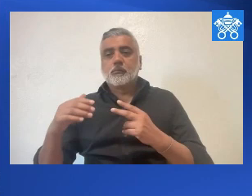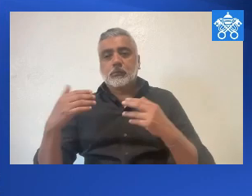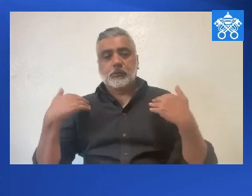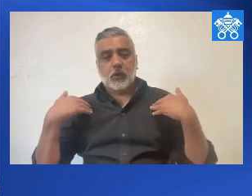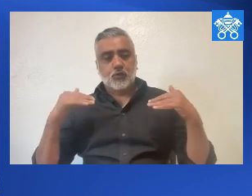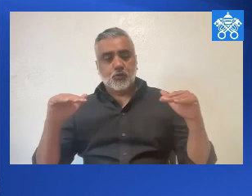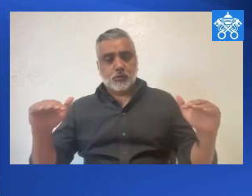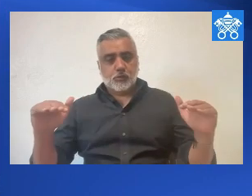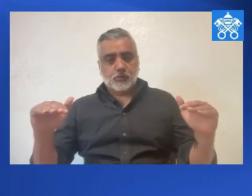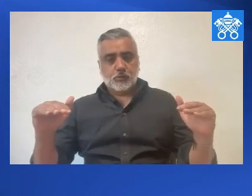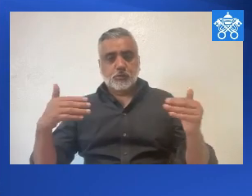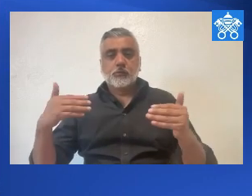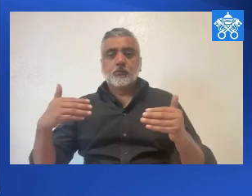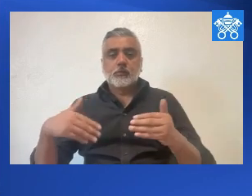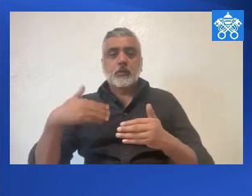recitation of the Angelus.